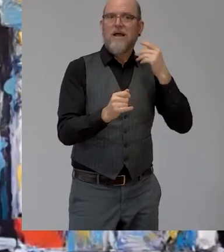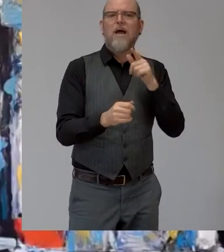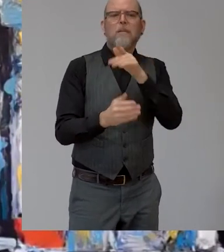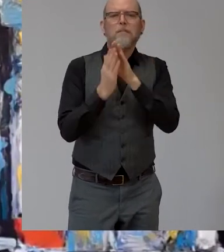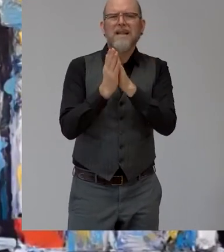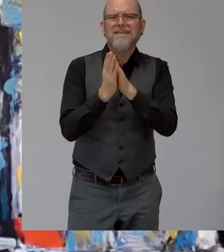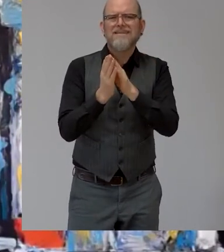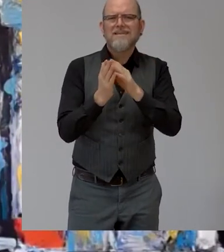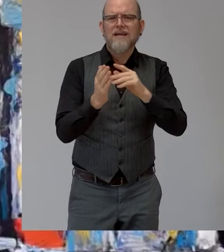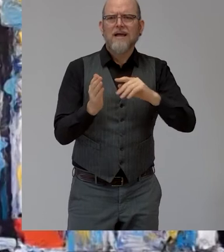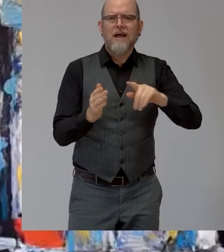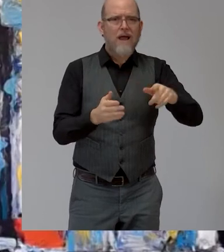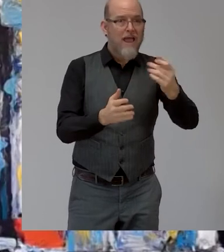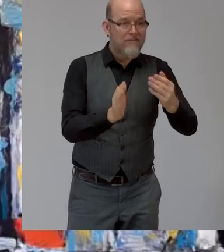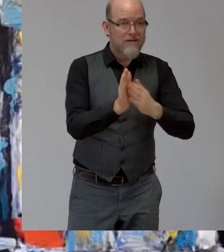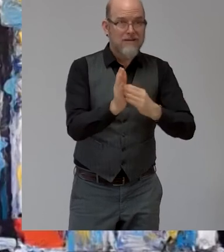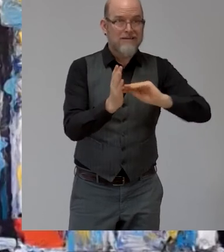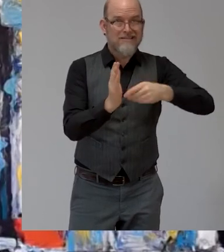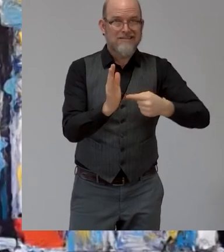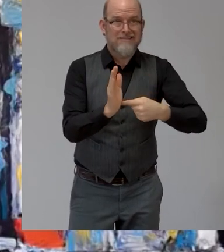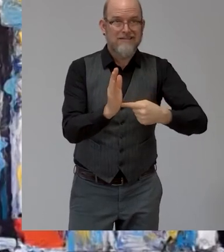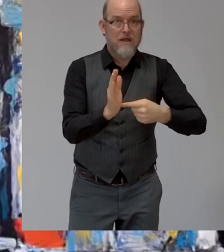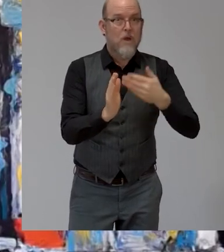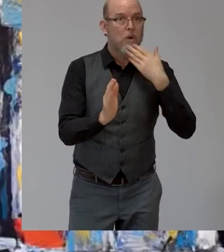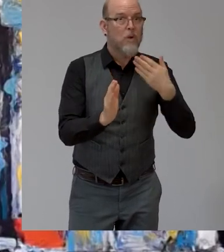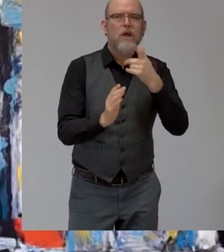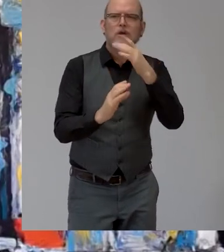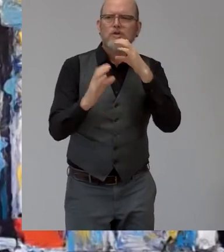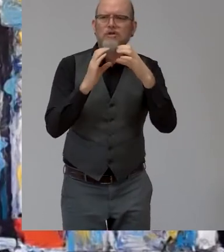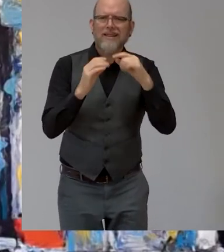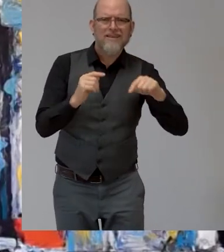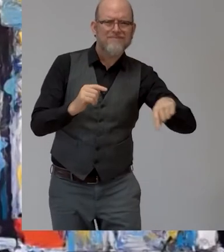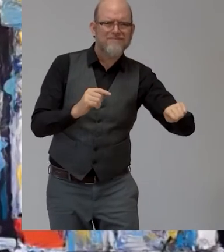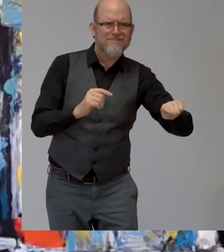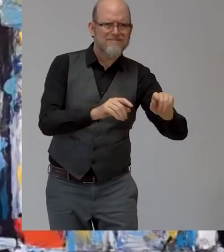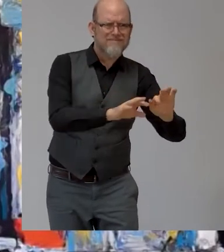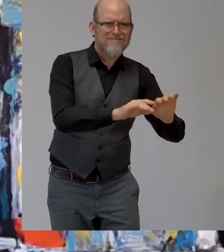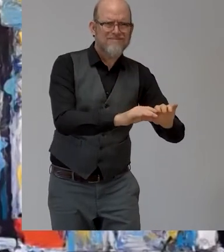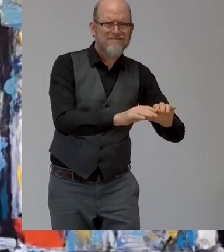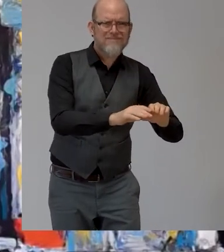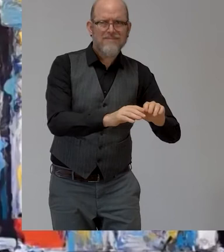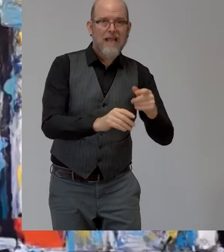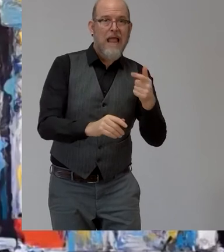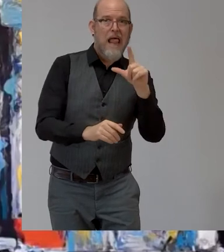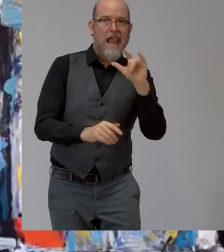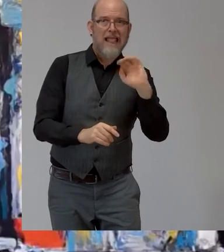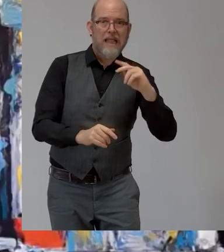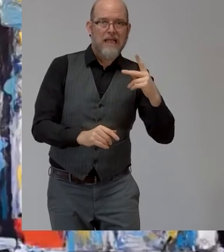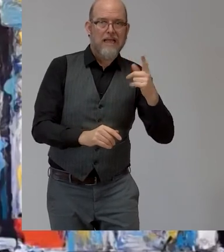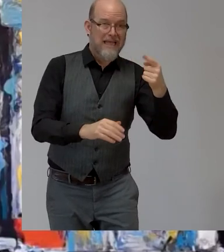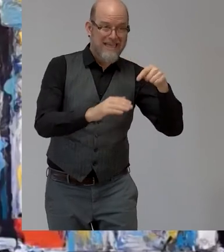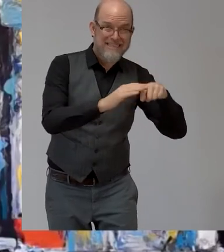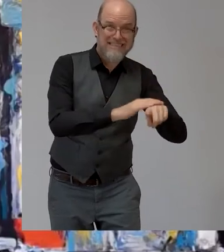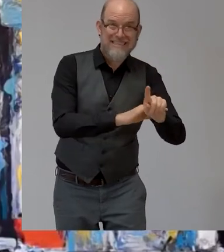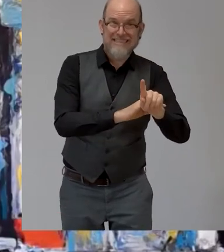uh inviting you all to go into the chat and right now in the chat there is a link you should go into um it has